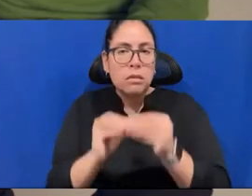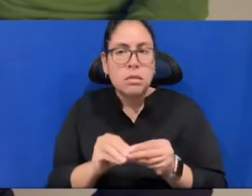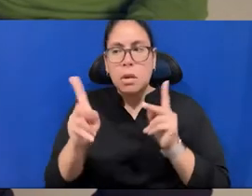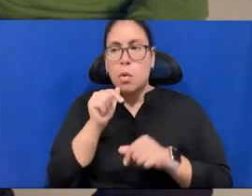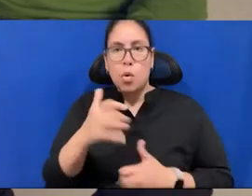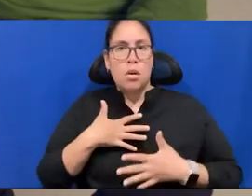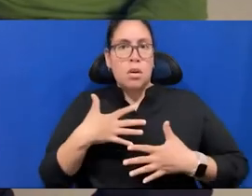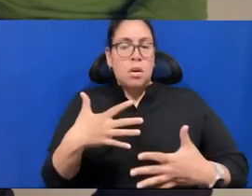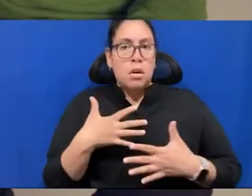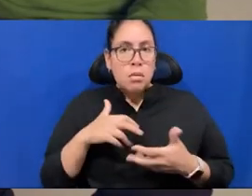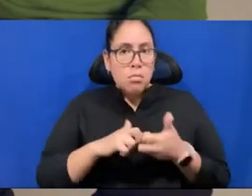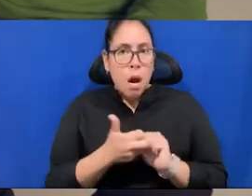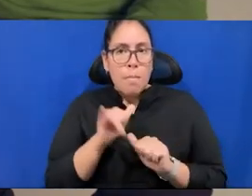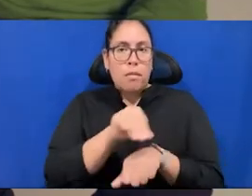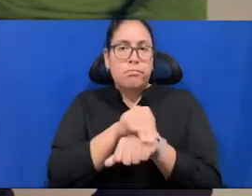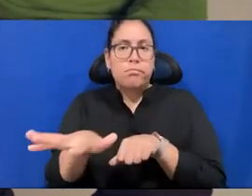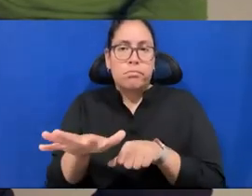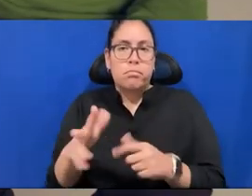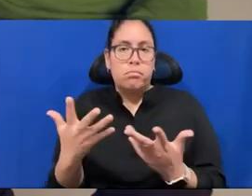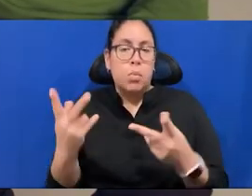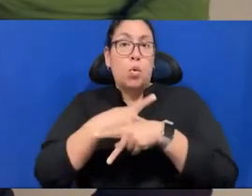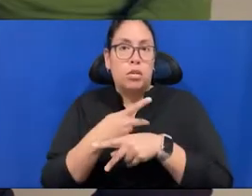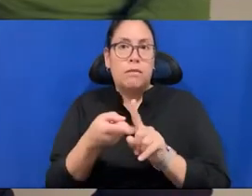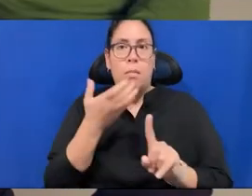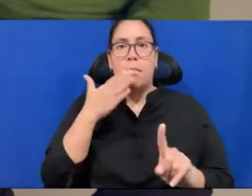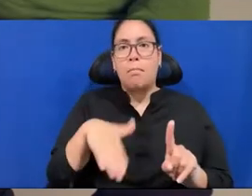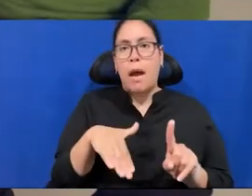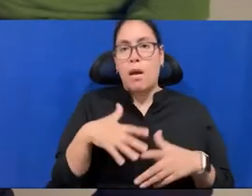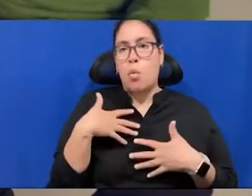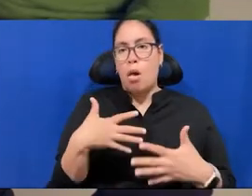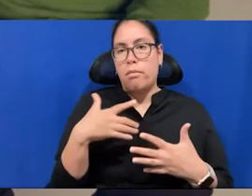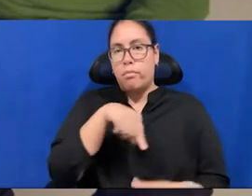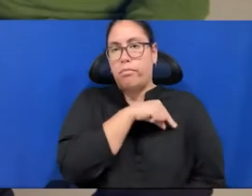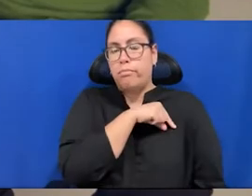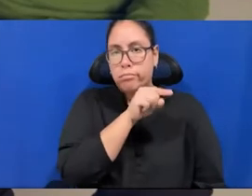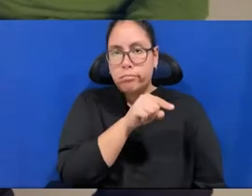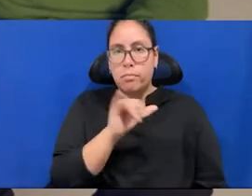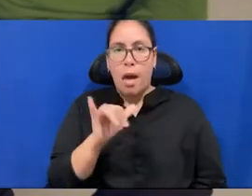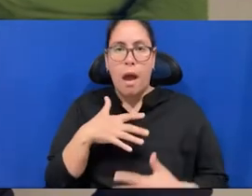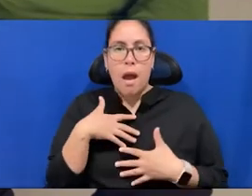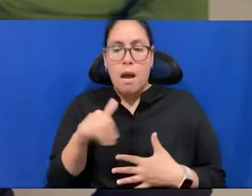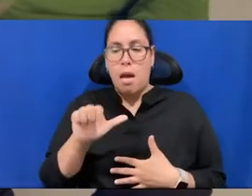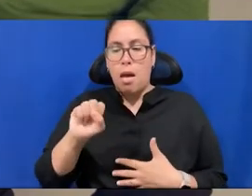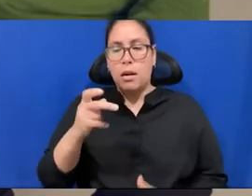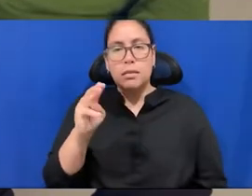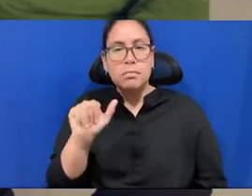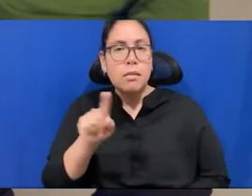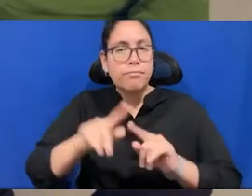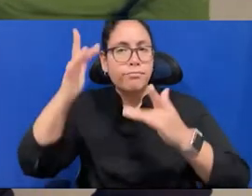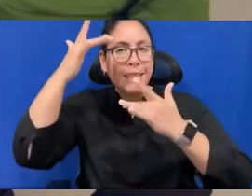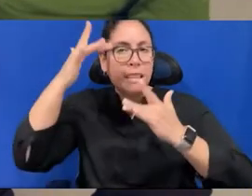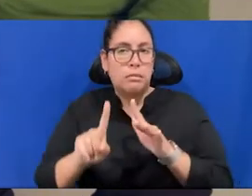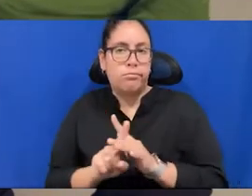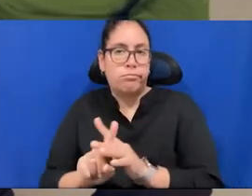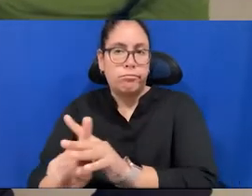with, with a bad quality of the air, you know, asthma and, and premature child. I mean, it's, um, it's something which is, um,